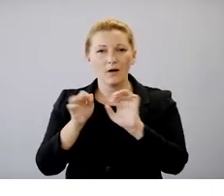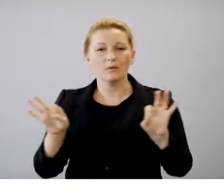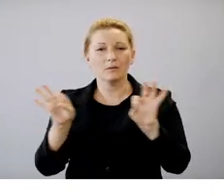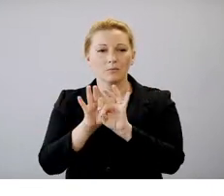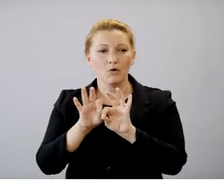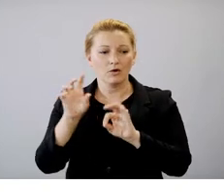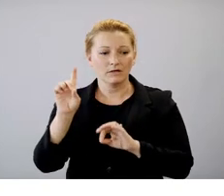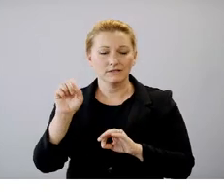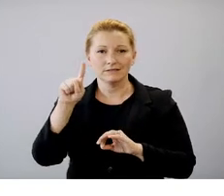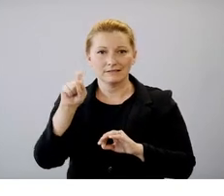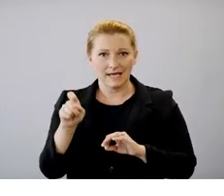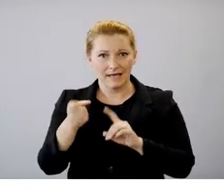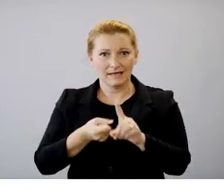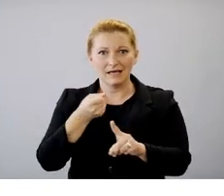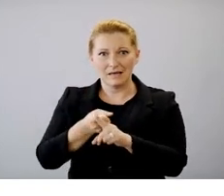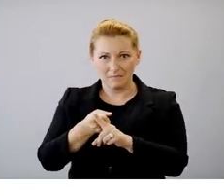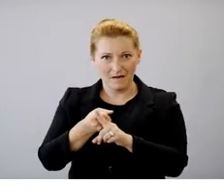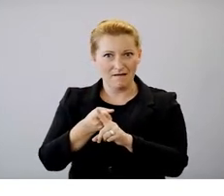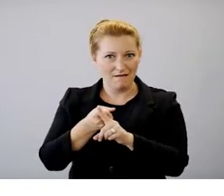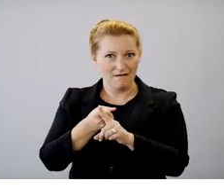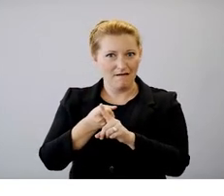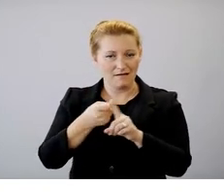number of cases that we have had.